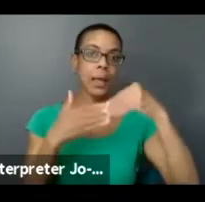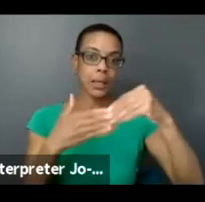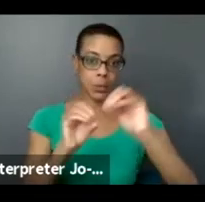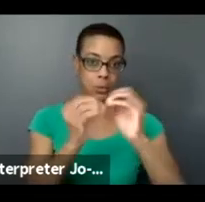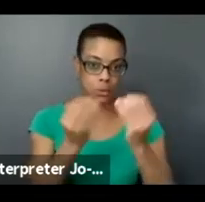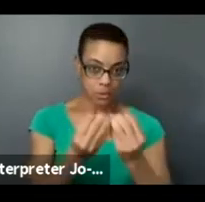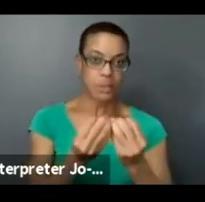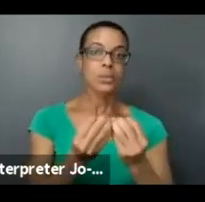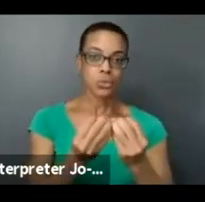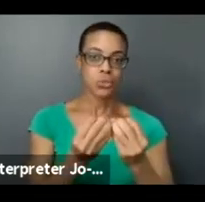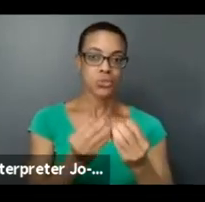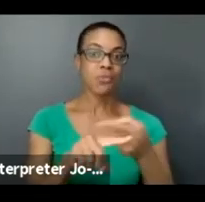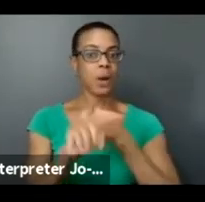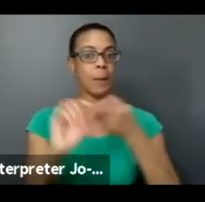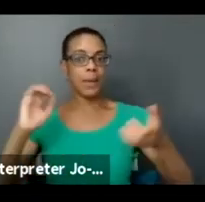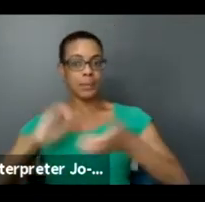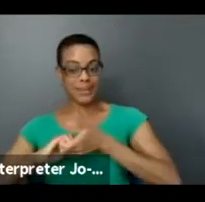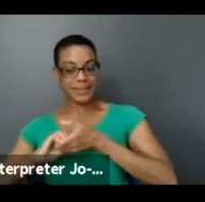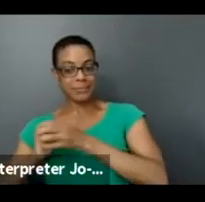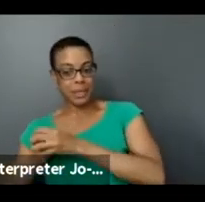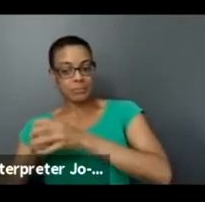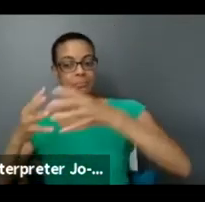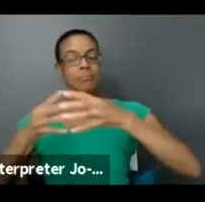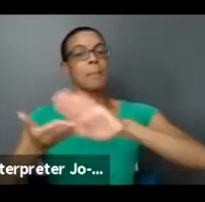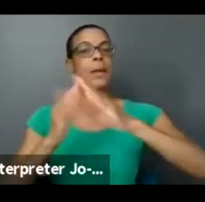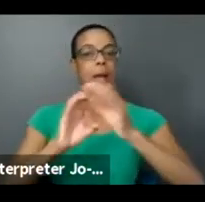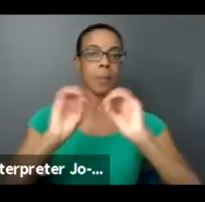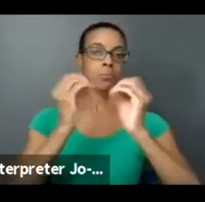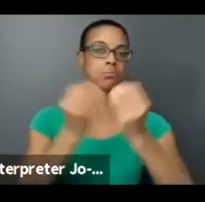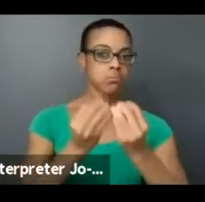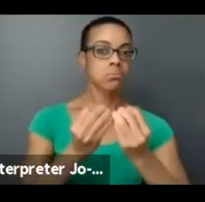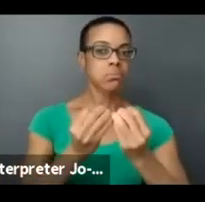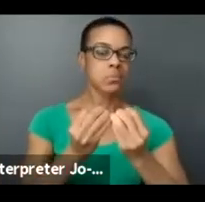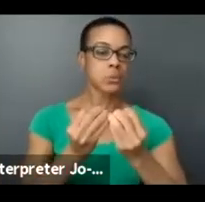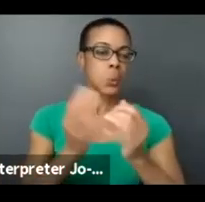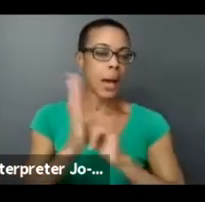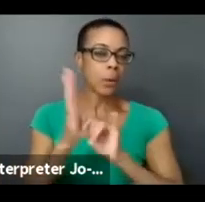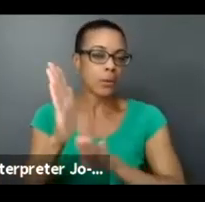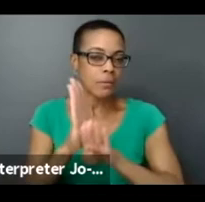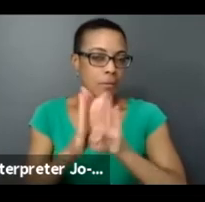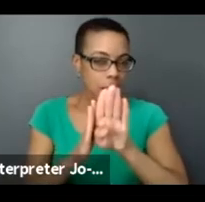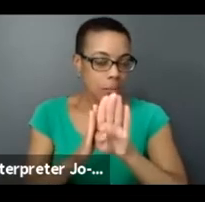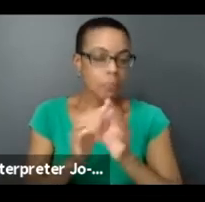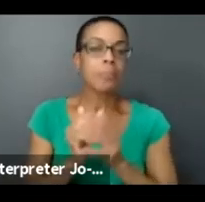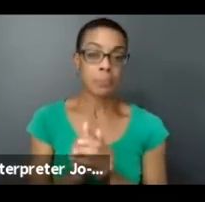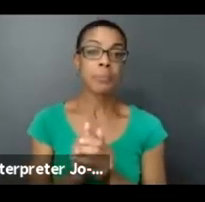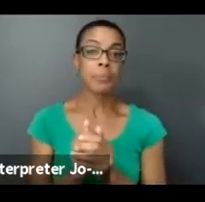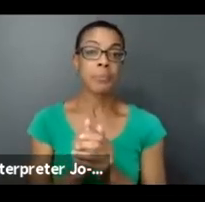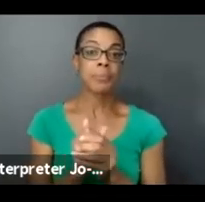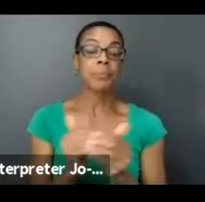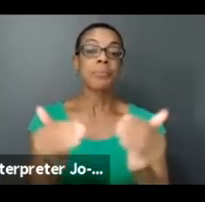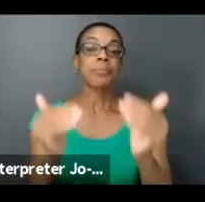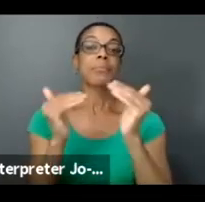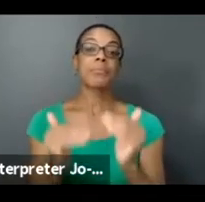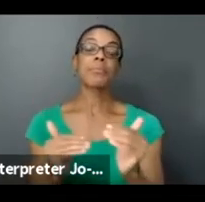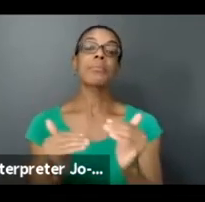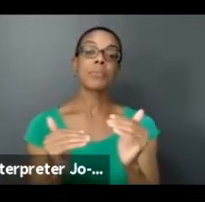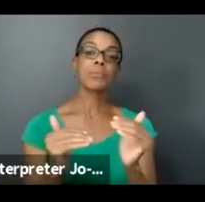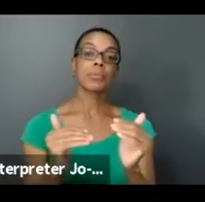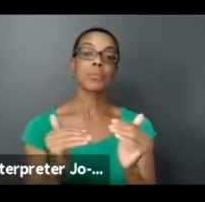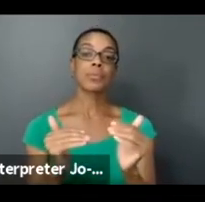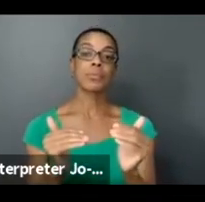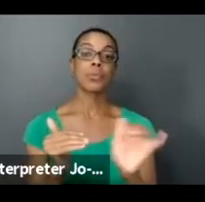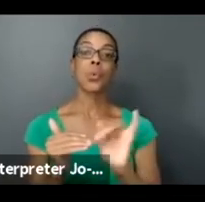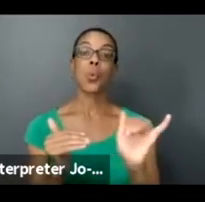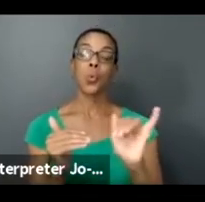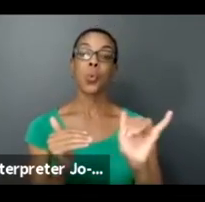from collectives. So looking at sort of that development piece. This also informed some of